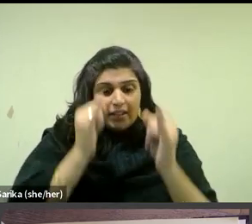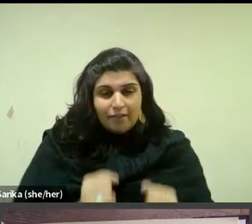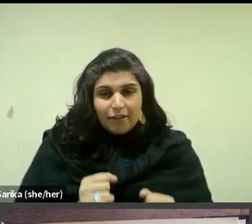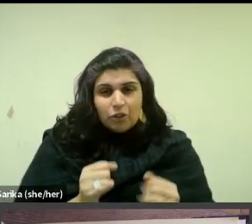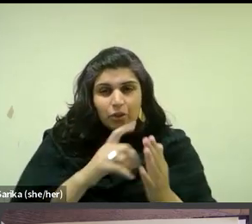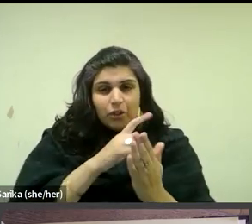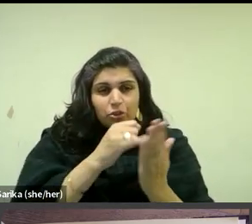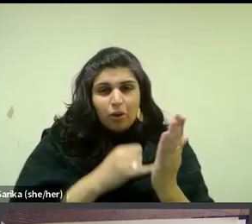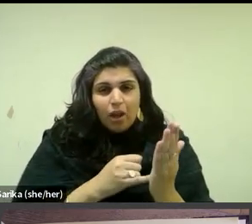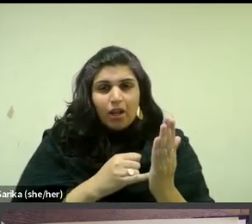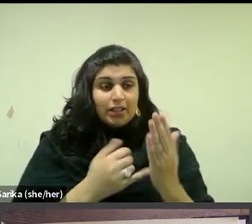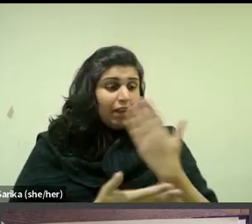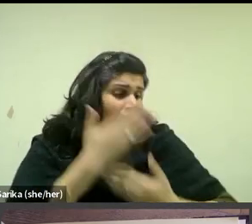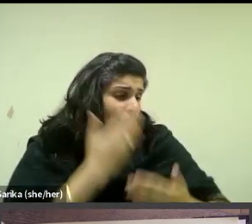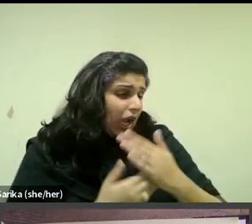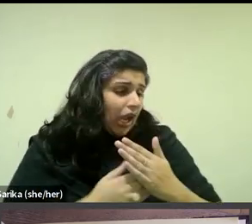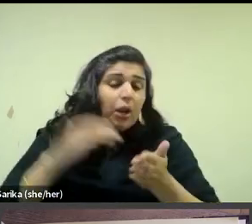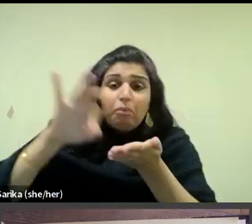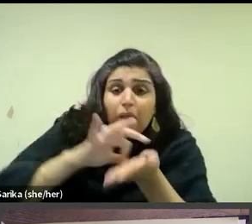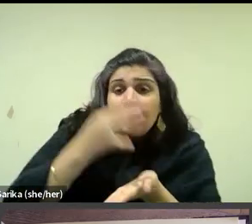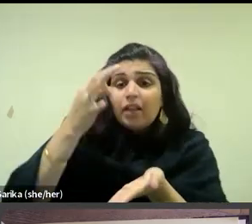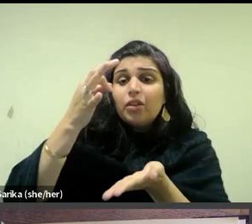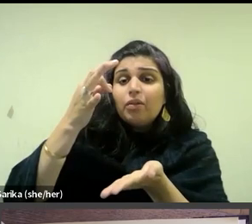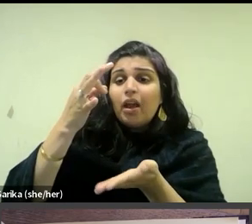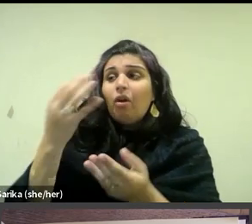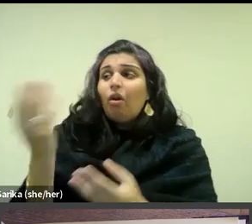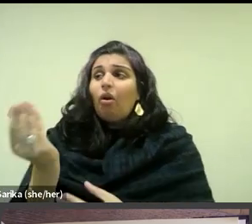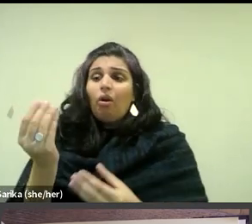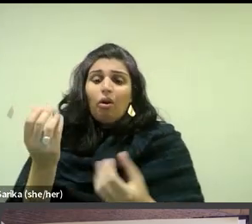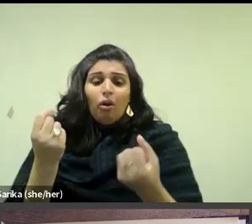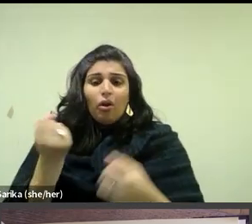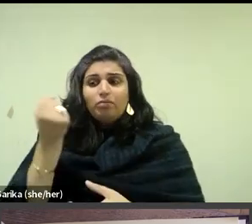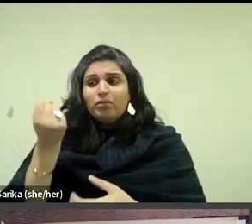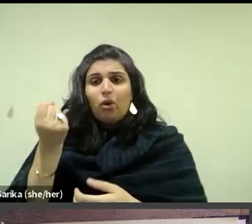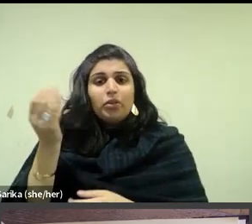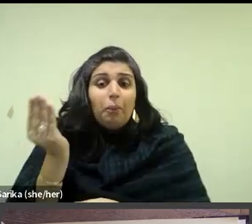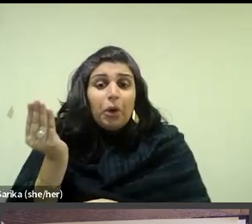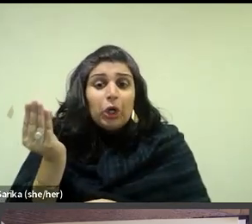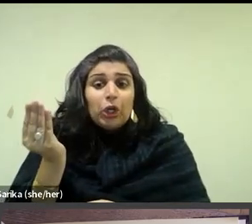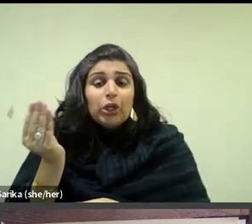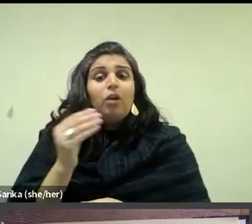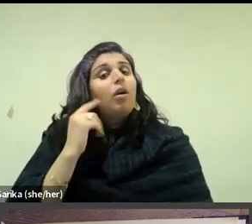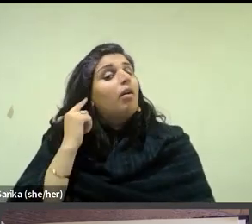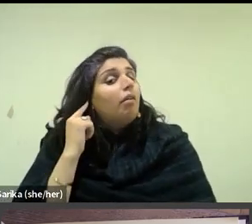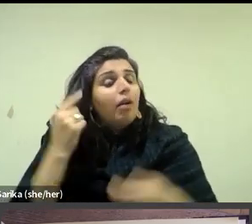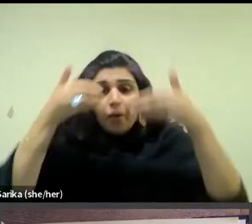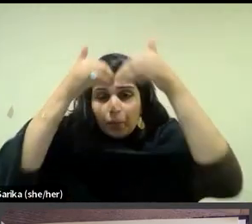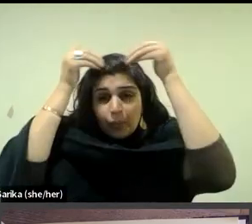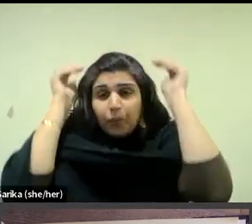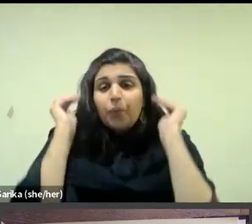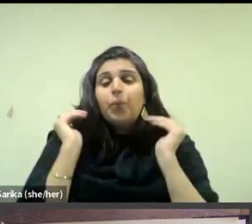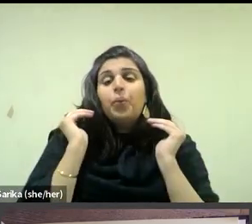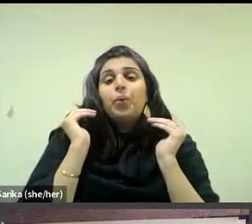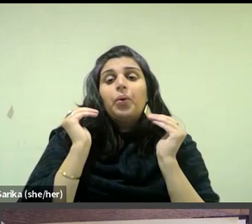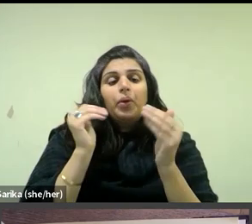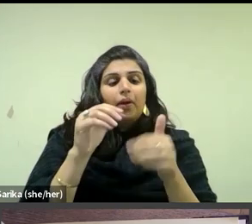holding a book or pulling a thread, as well as isolated studies of her ear, her parted hair, and the tips